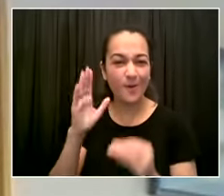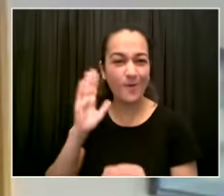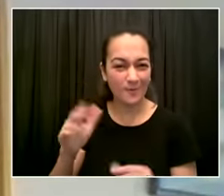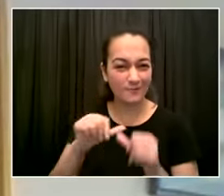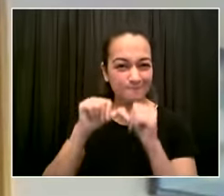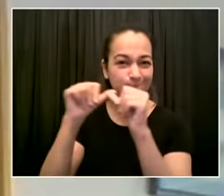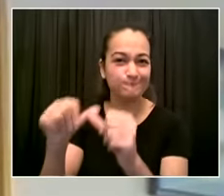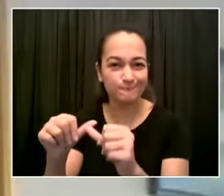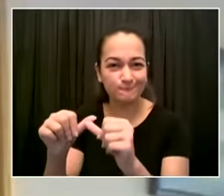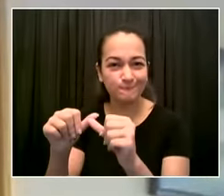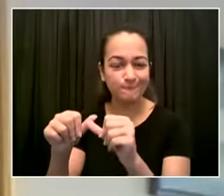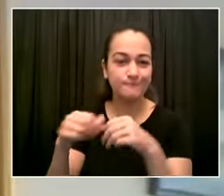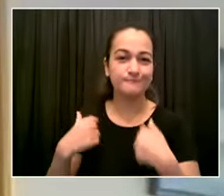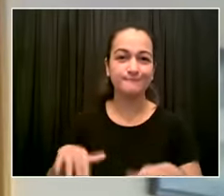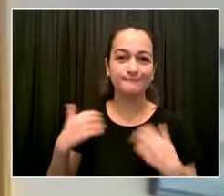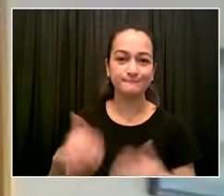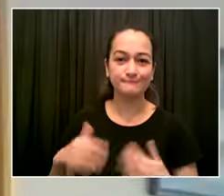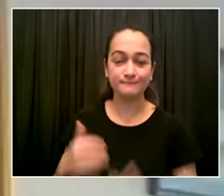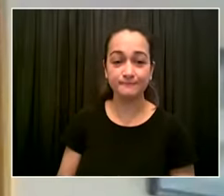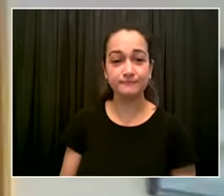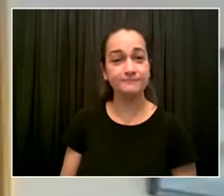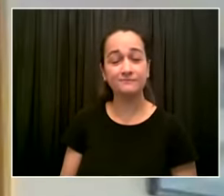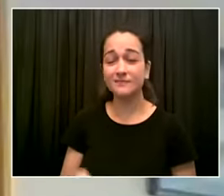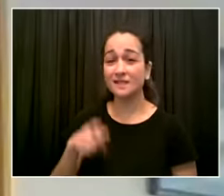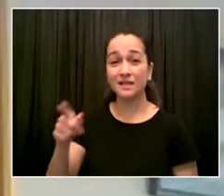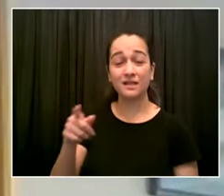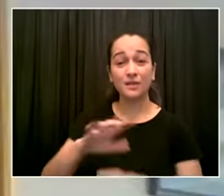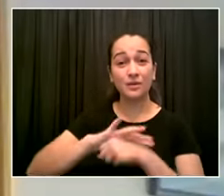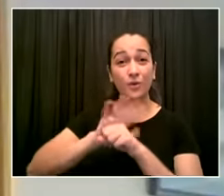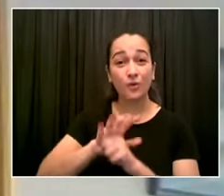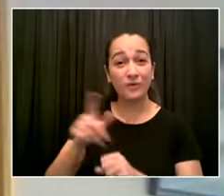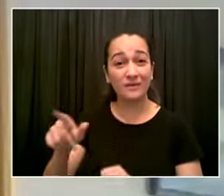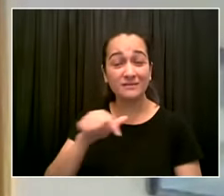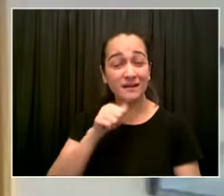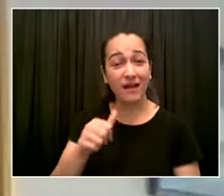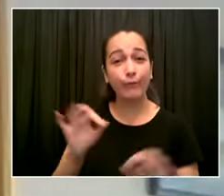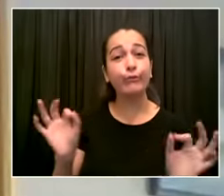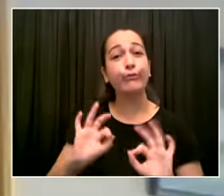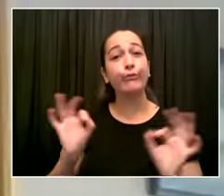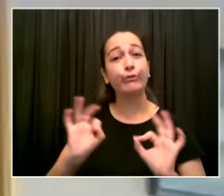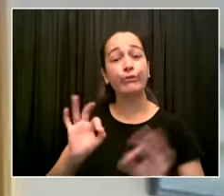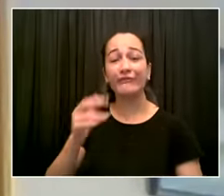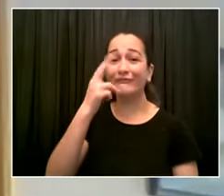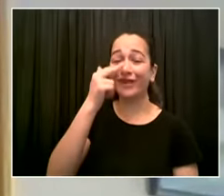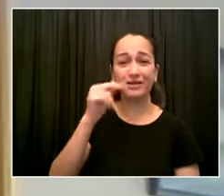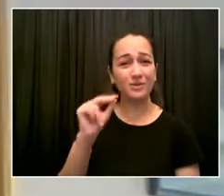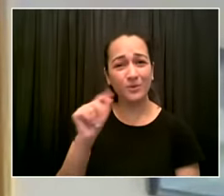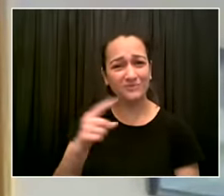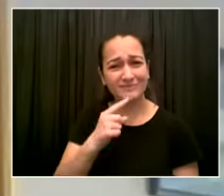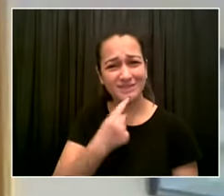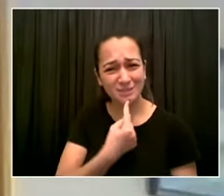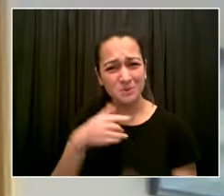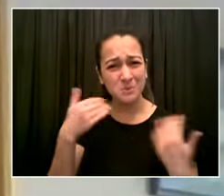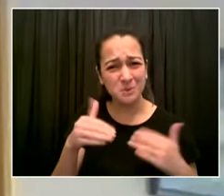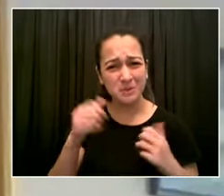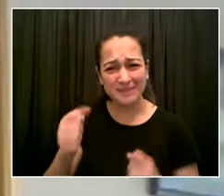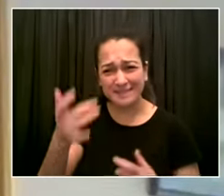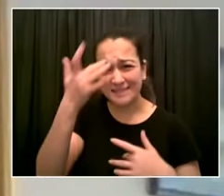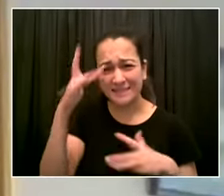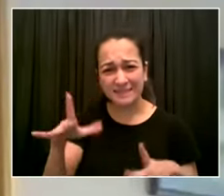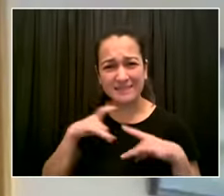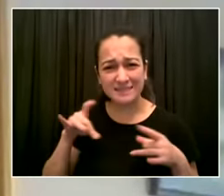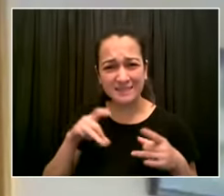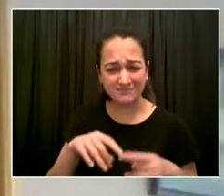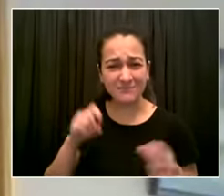and there are still unvaccinated new yorkers as you know new york strong has become our mantra and the